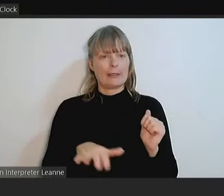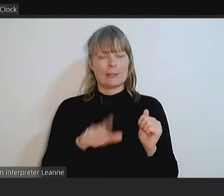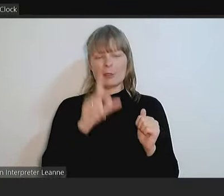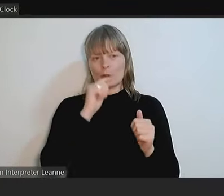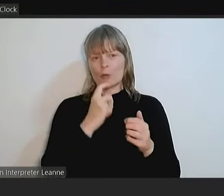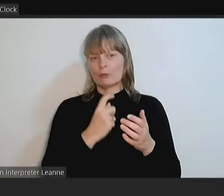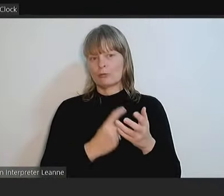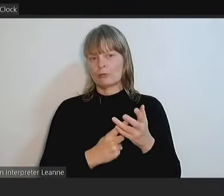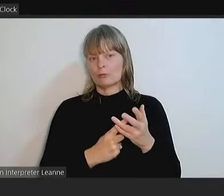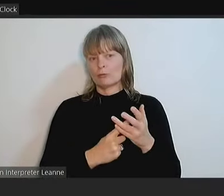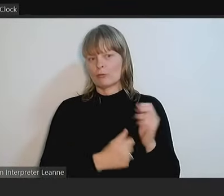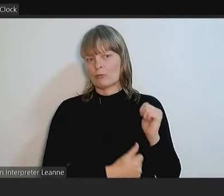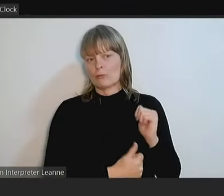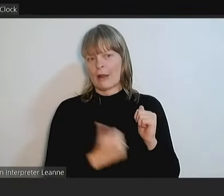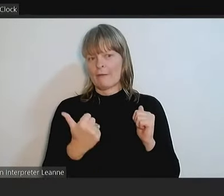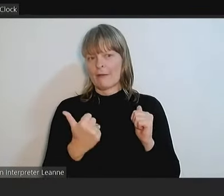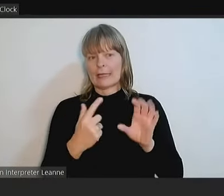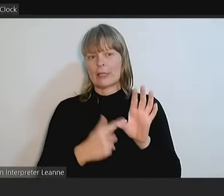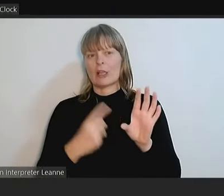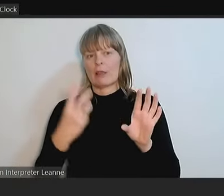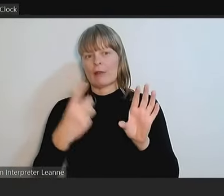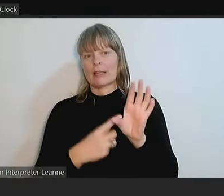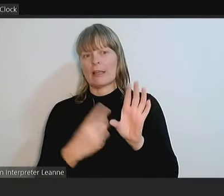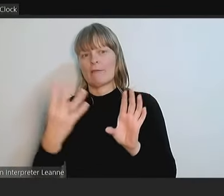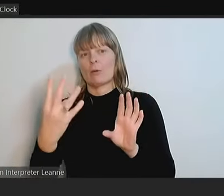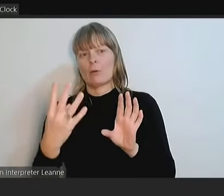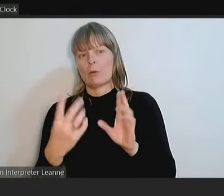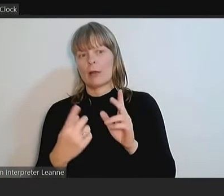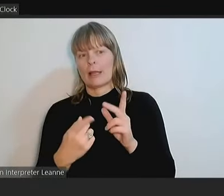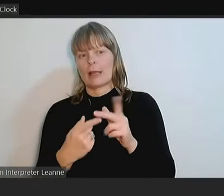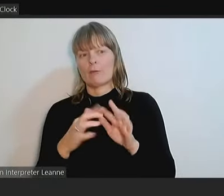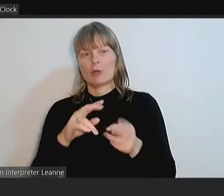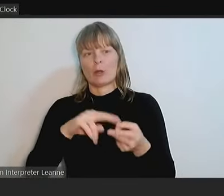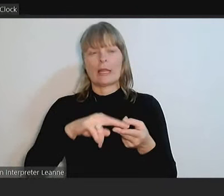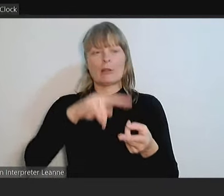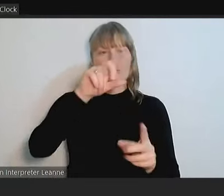and four if you don't, if the next Council don't increase the capital budget back up again.